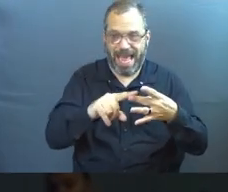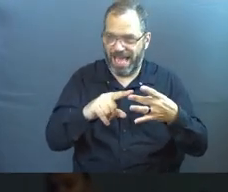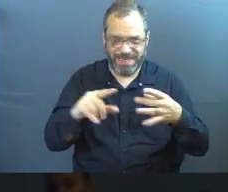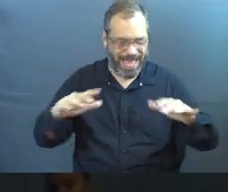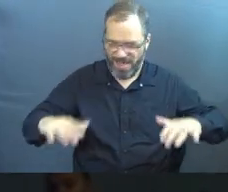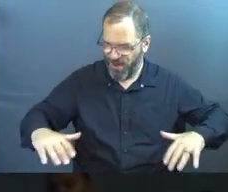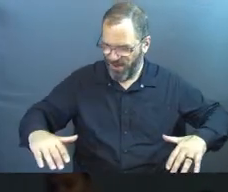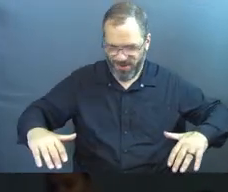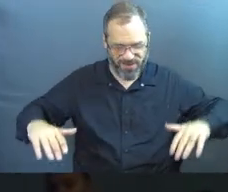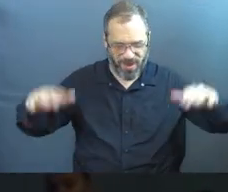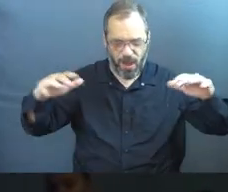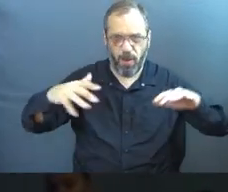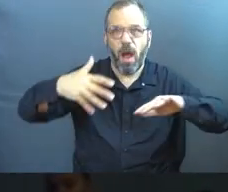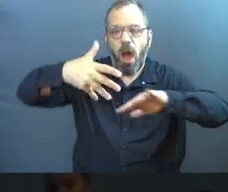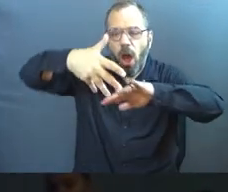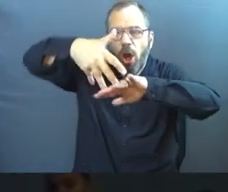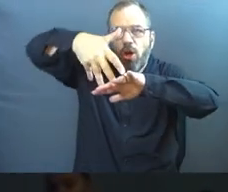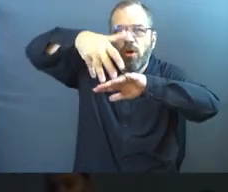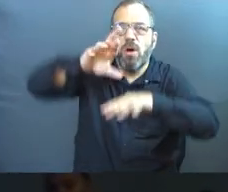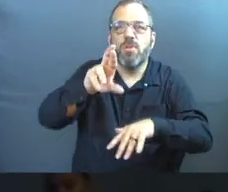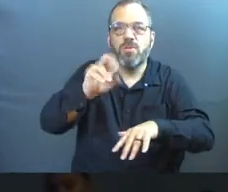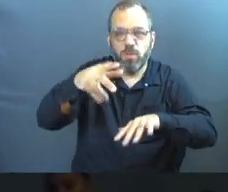grow together, the roots get tangled.